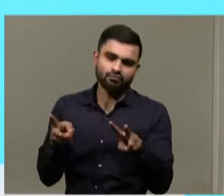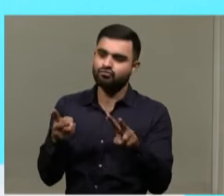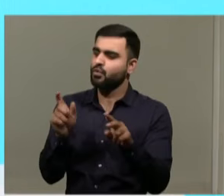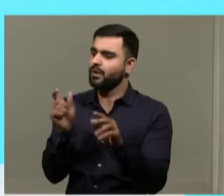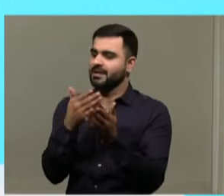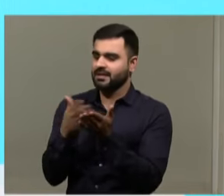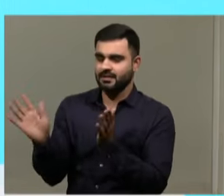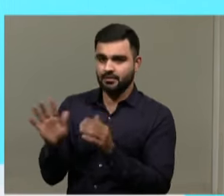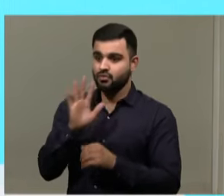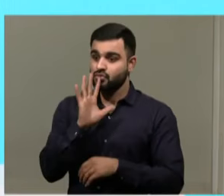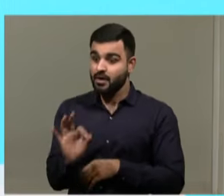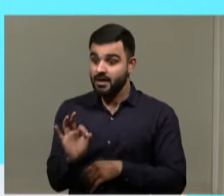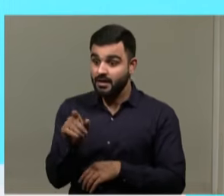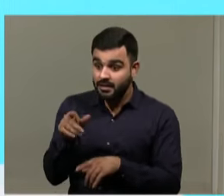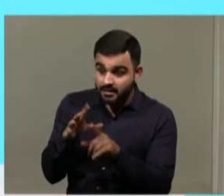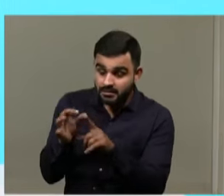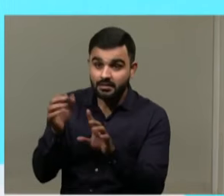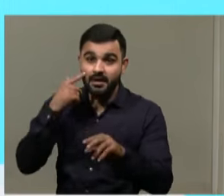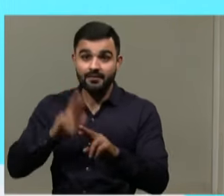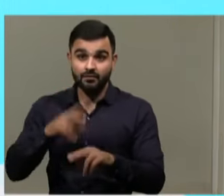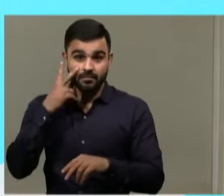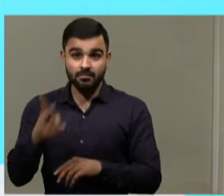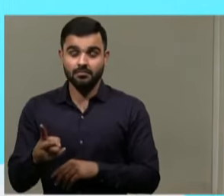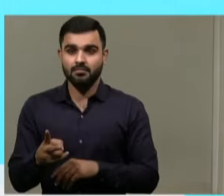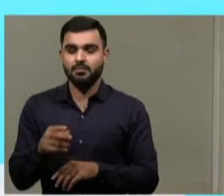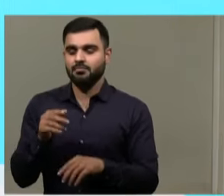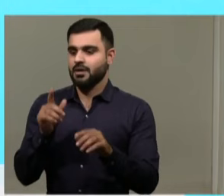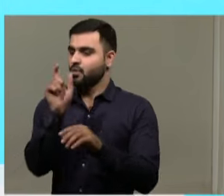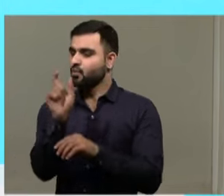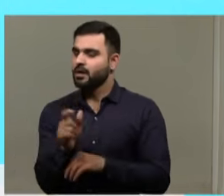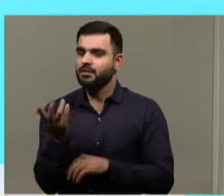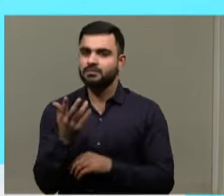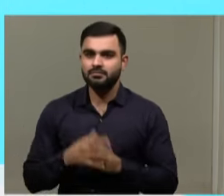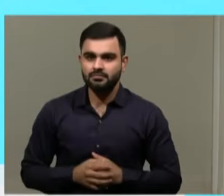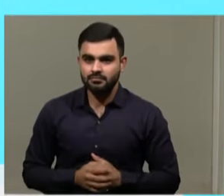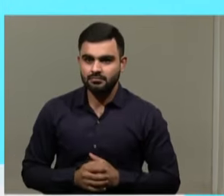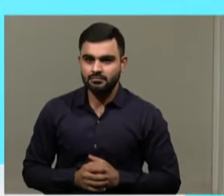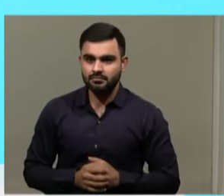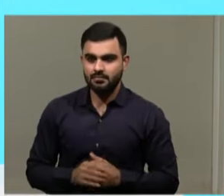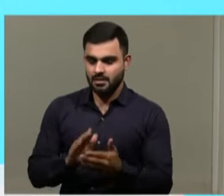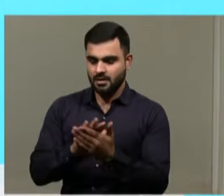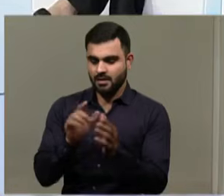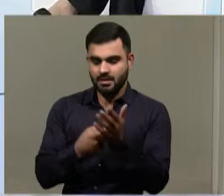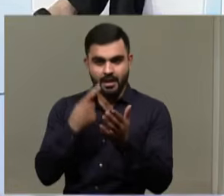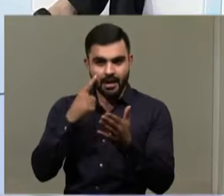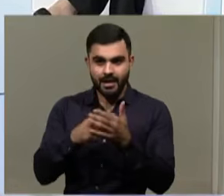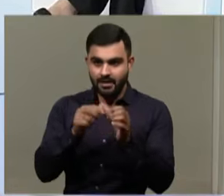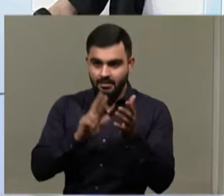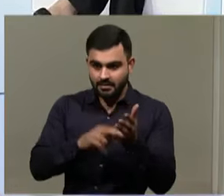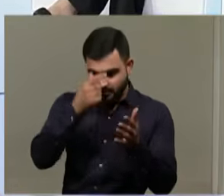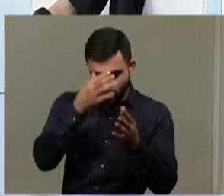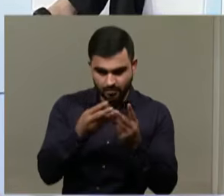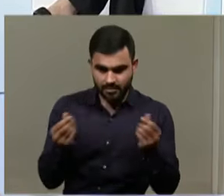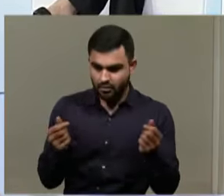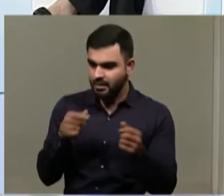the reality from them. You know, if you look at the terminology like, Hadijan hasn't solved problems of